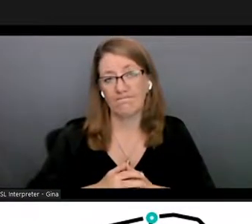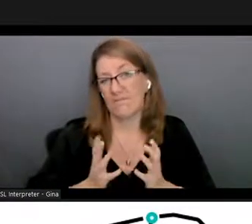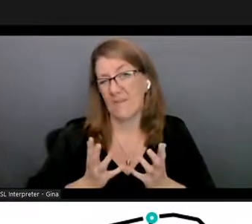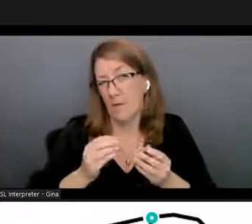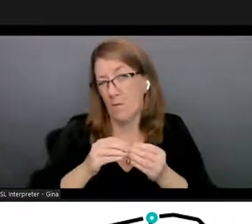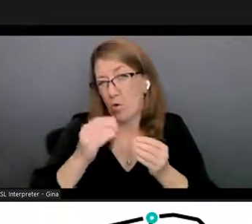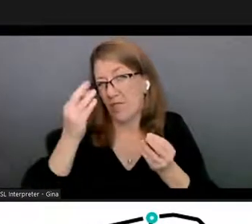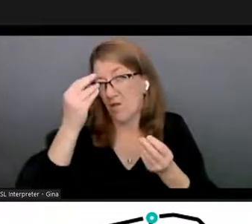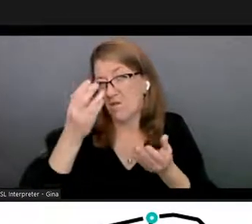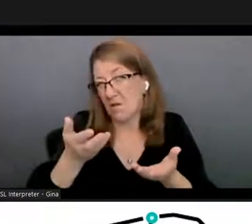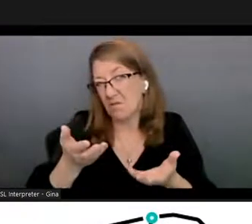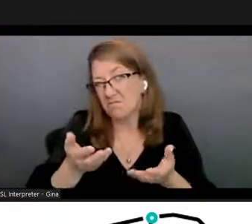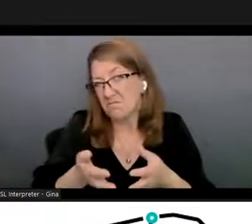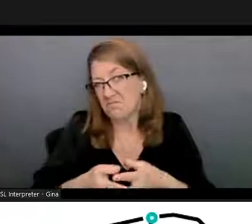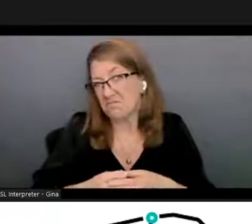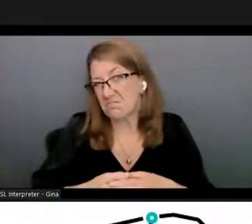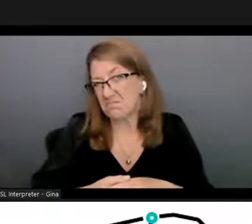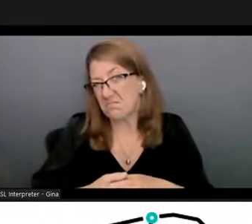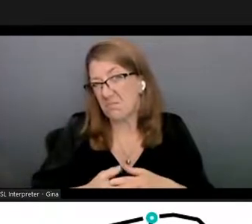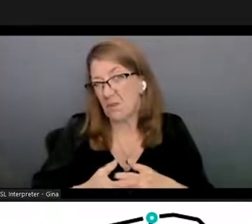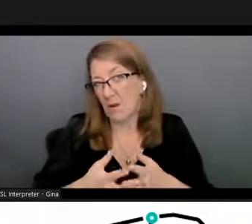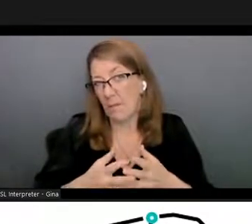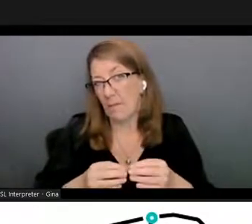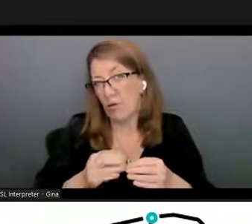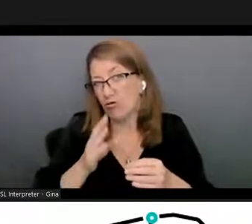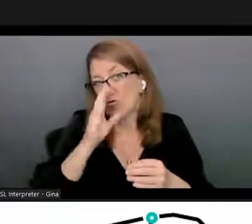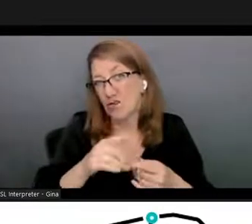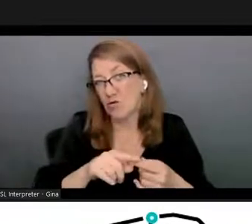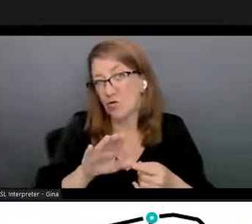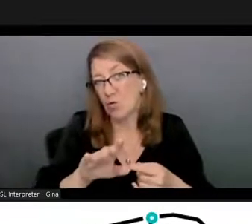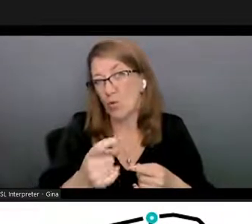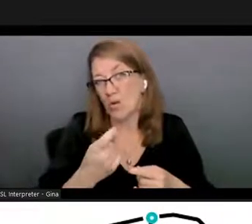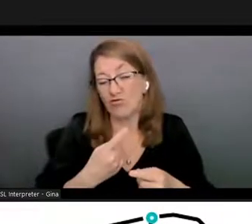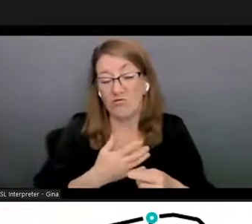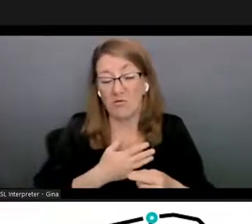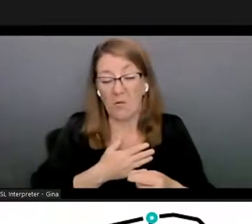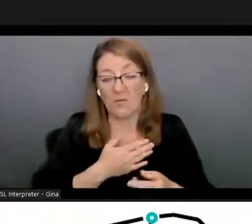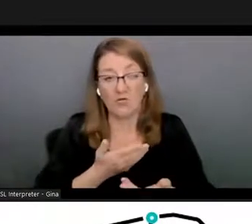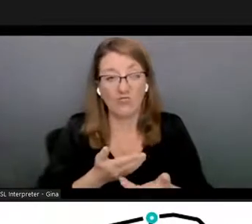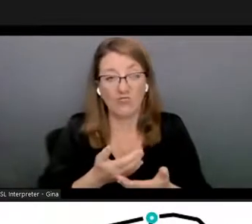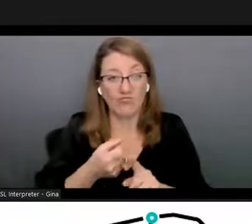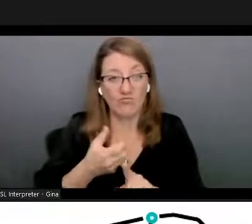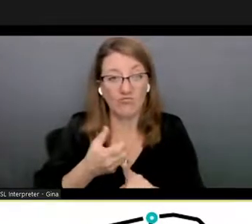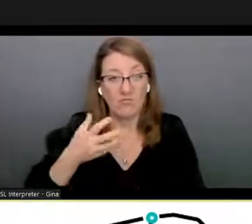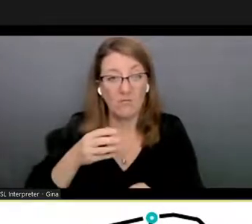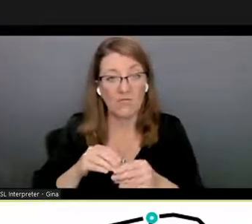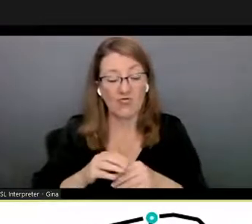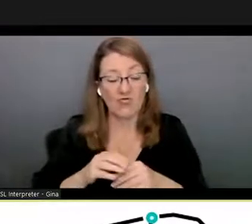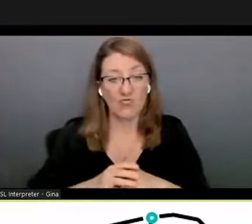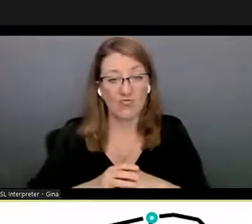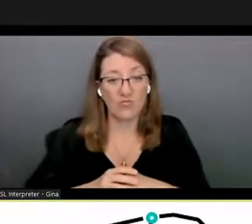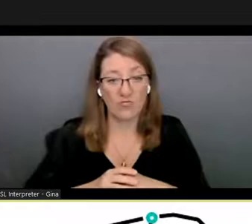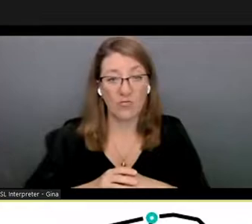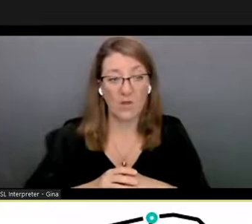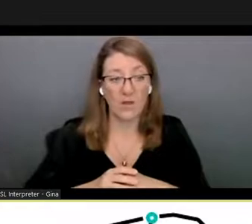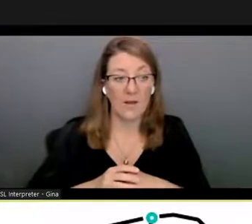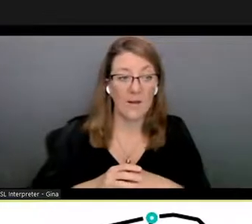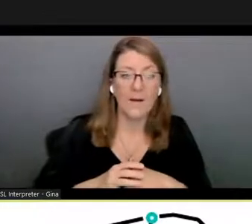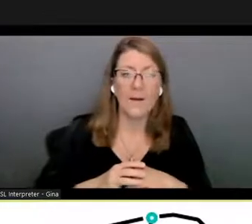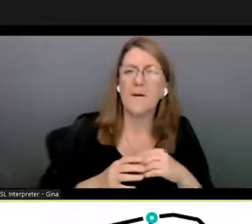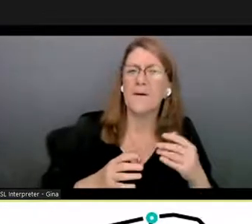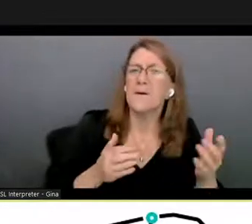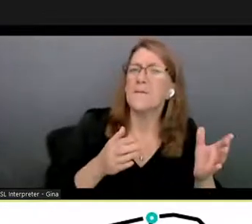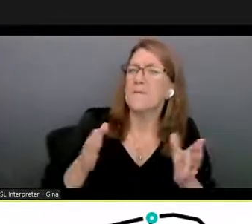or something or if you know what's something more direct for your question i can elaborate on that yeah we'll go to the qa